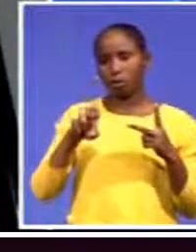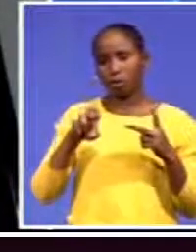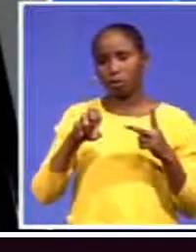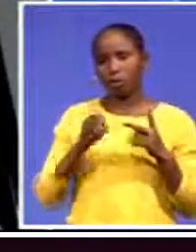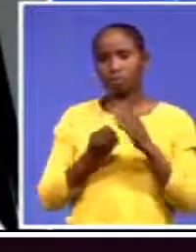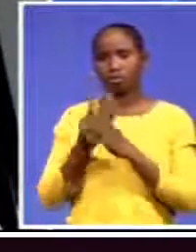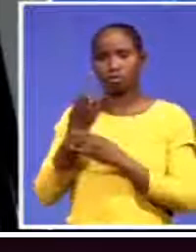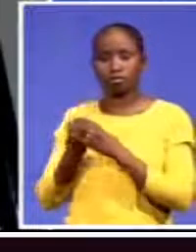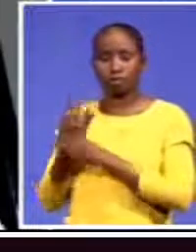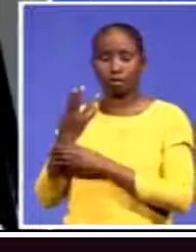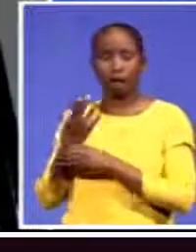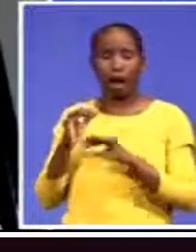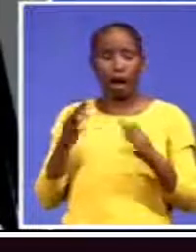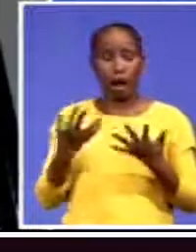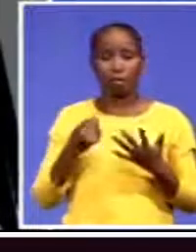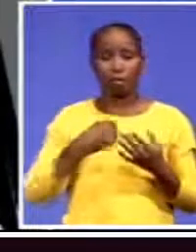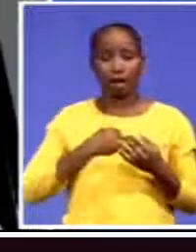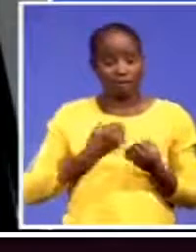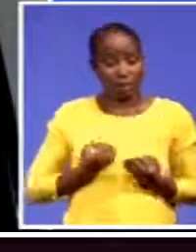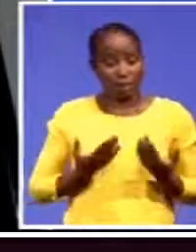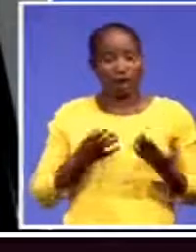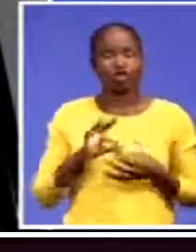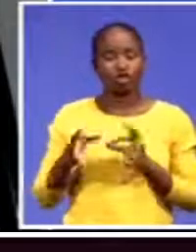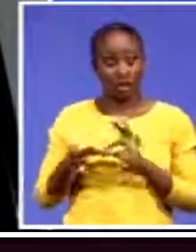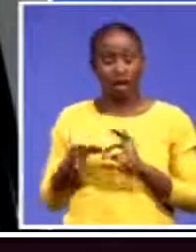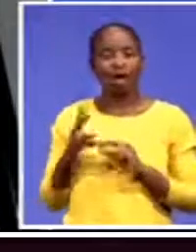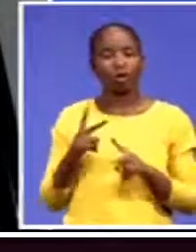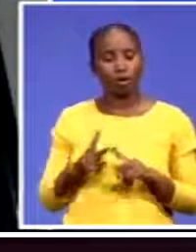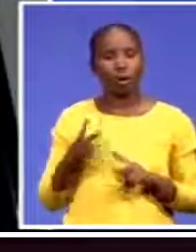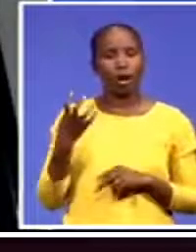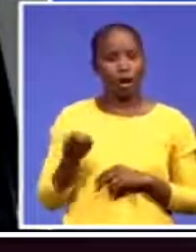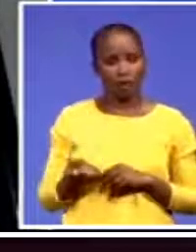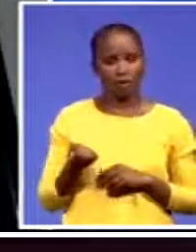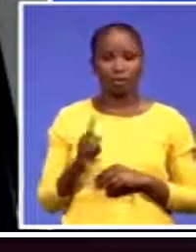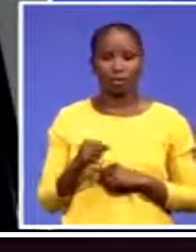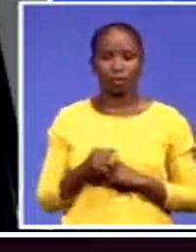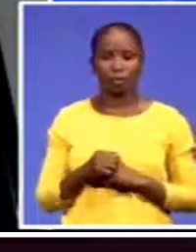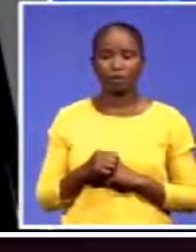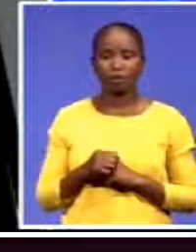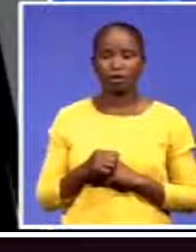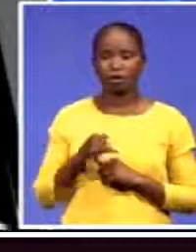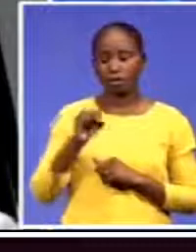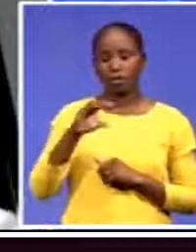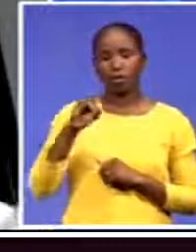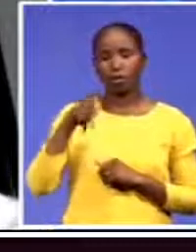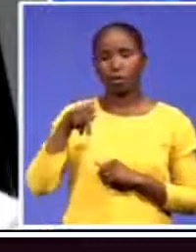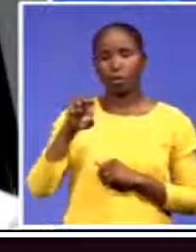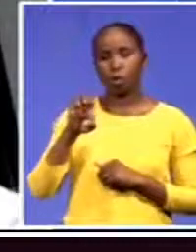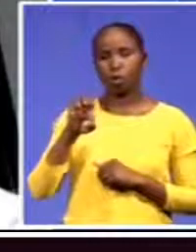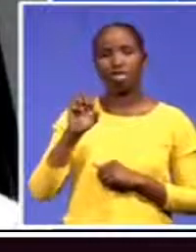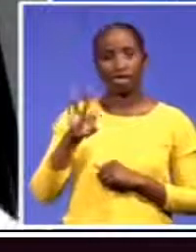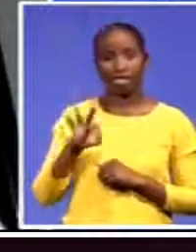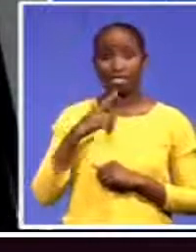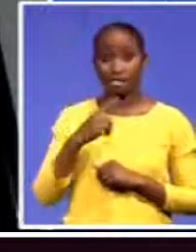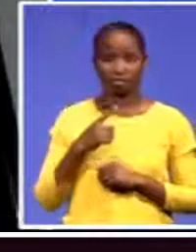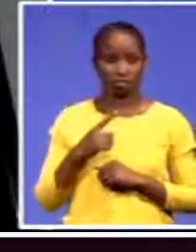supply chain? And then you've got this amorphous scope three, which basically says, how can I reduce the emissions across the corporate